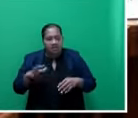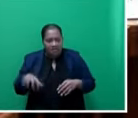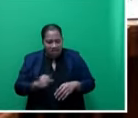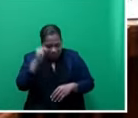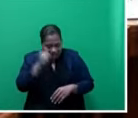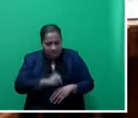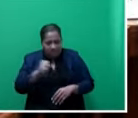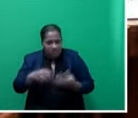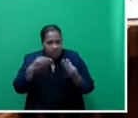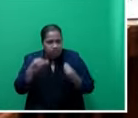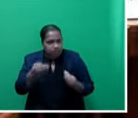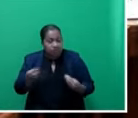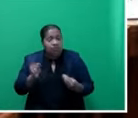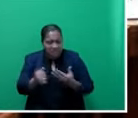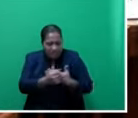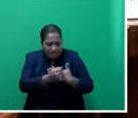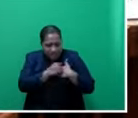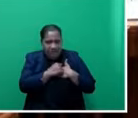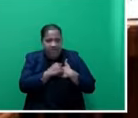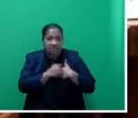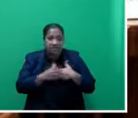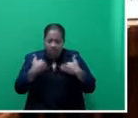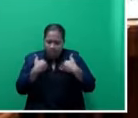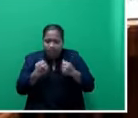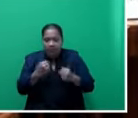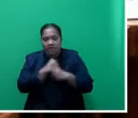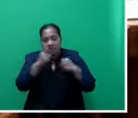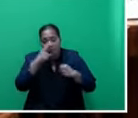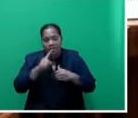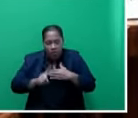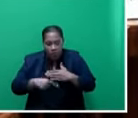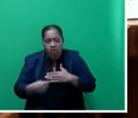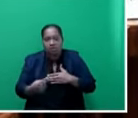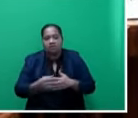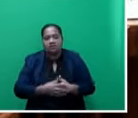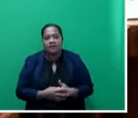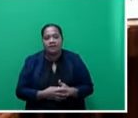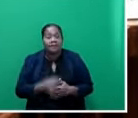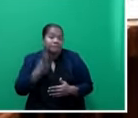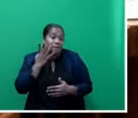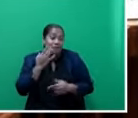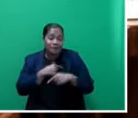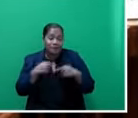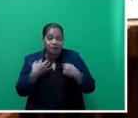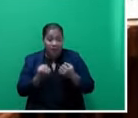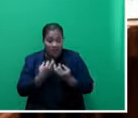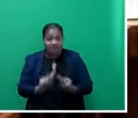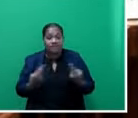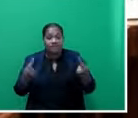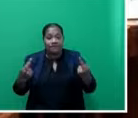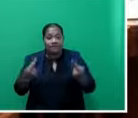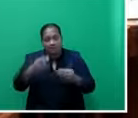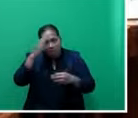seriously the safety and the well-being of our people, and we will continue. When we have the resources, Mr.